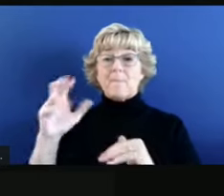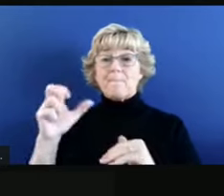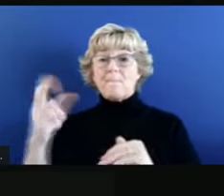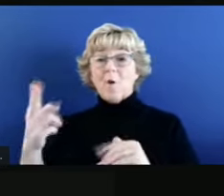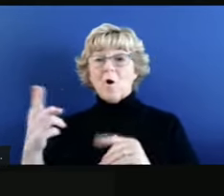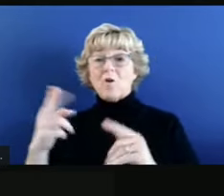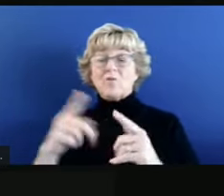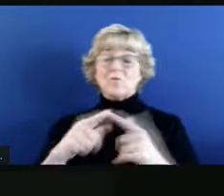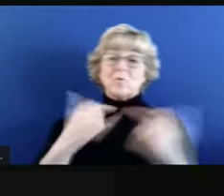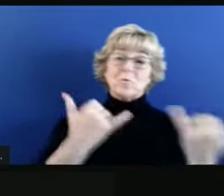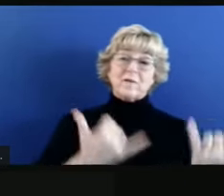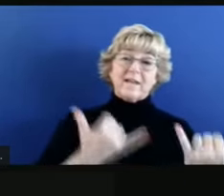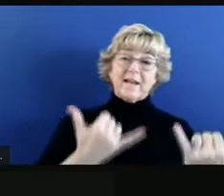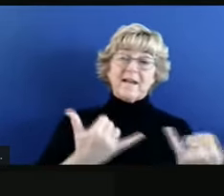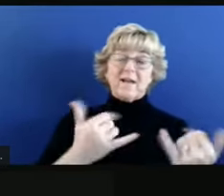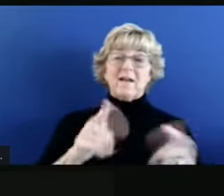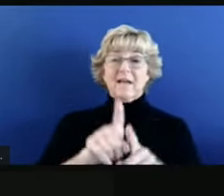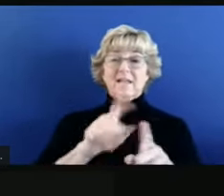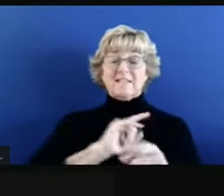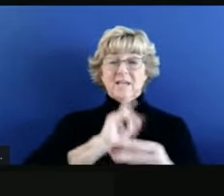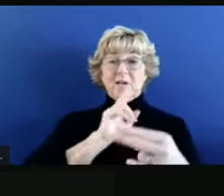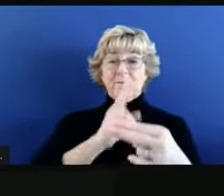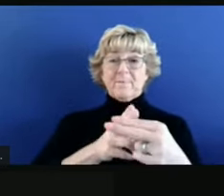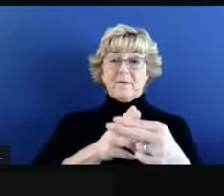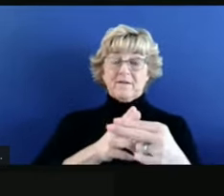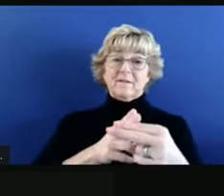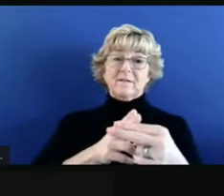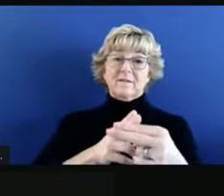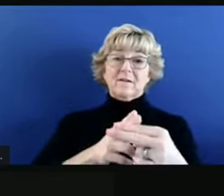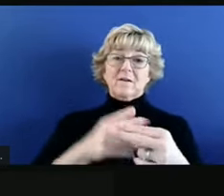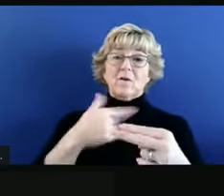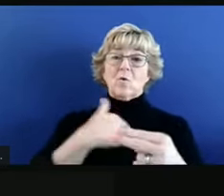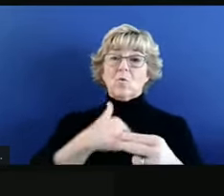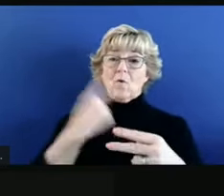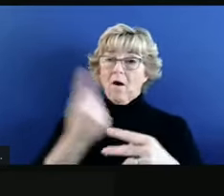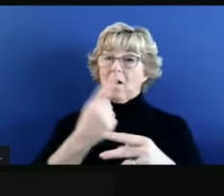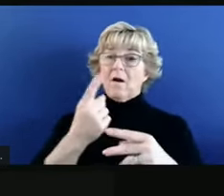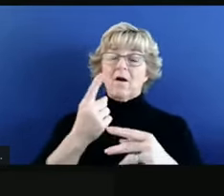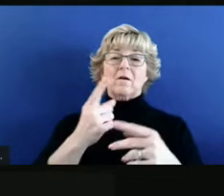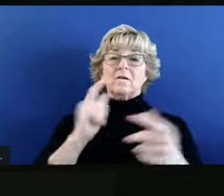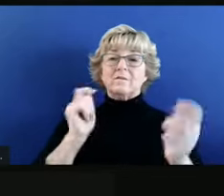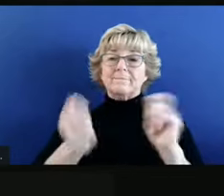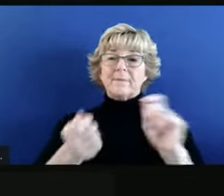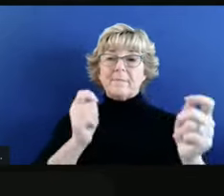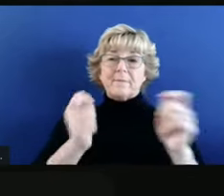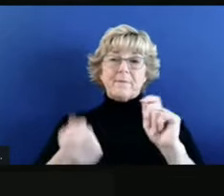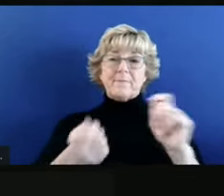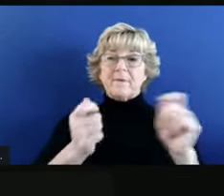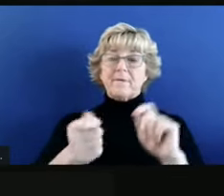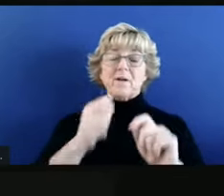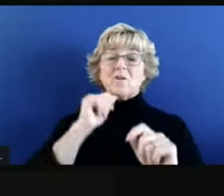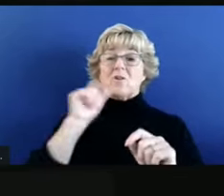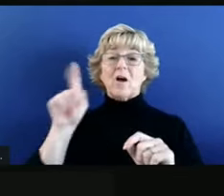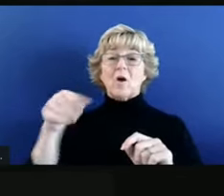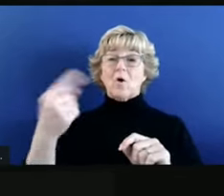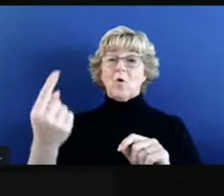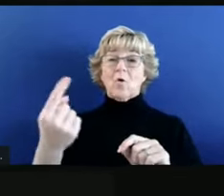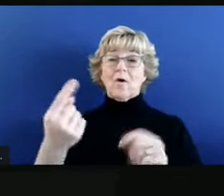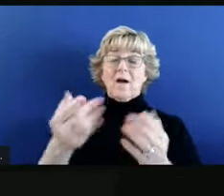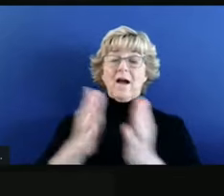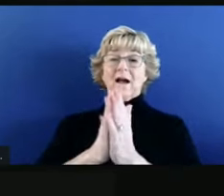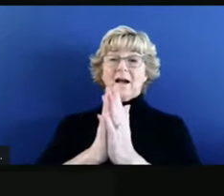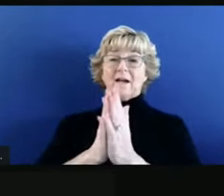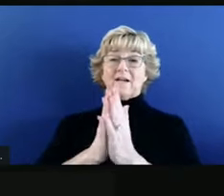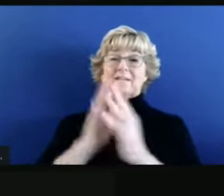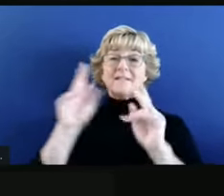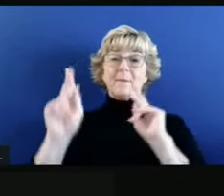because of some of the factors I've mentioned. And rest assured, we are constantly doing what we can to not just ask people